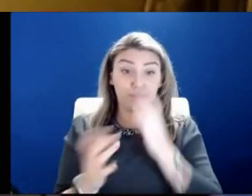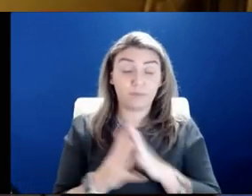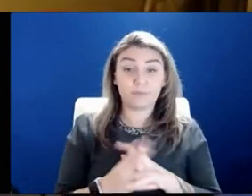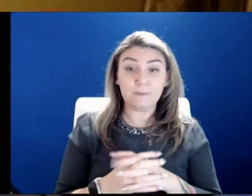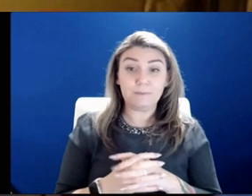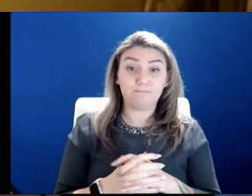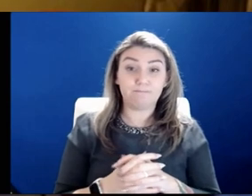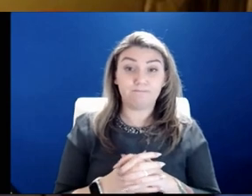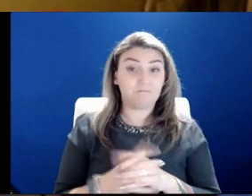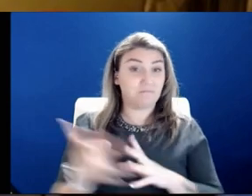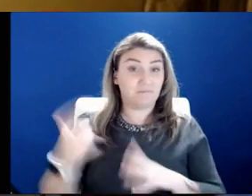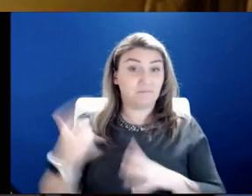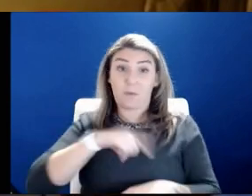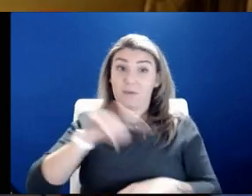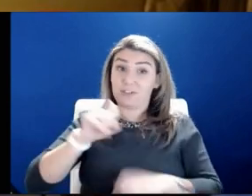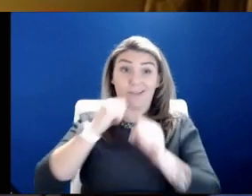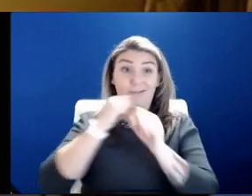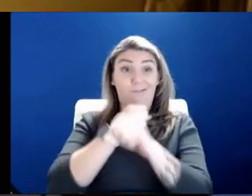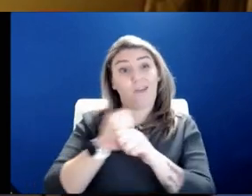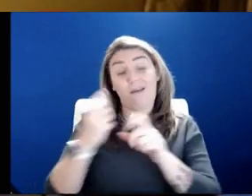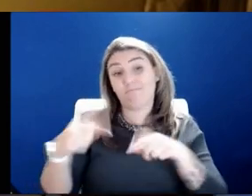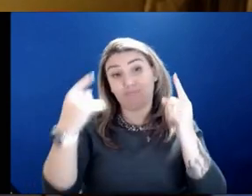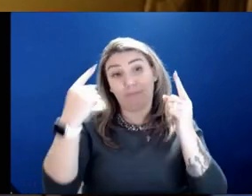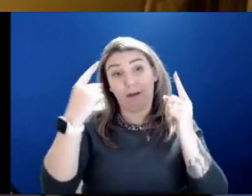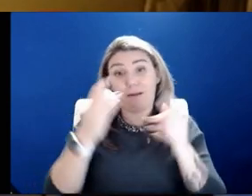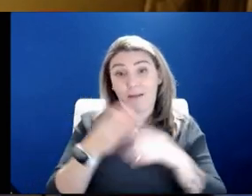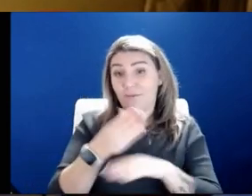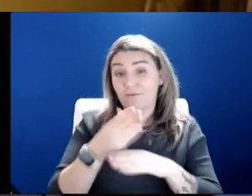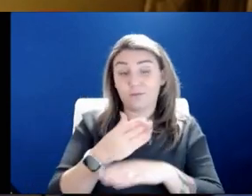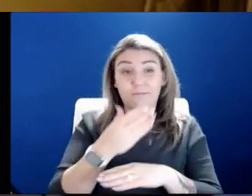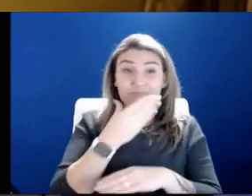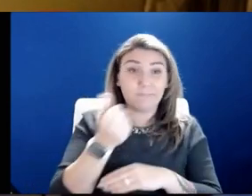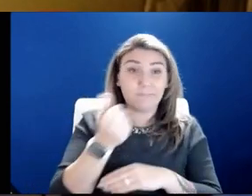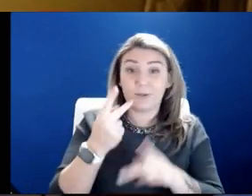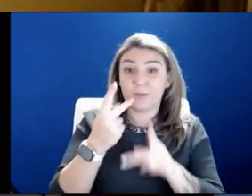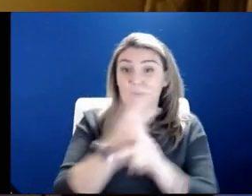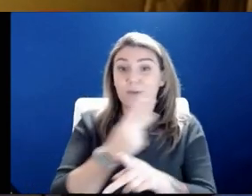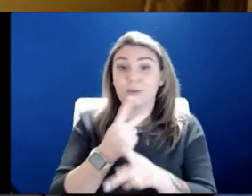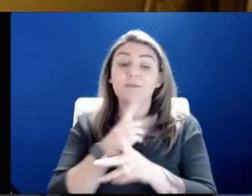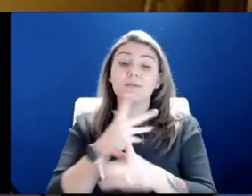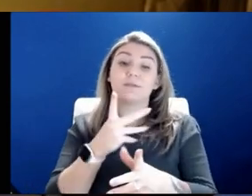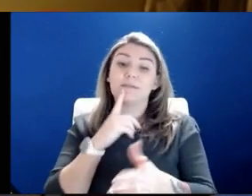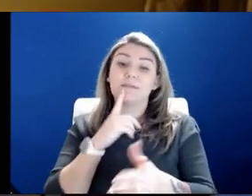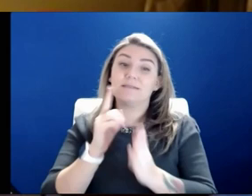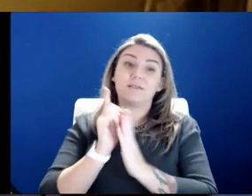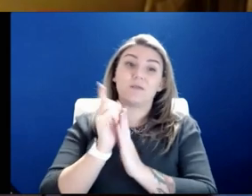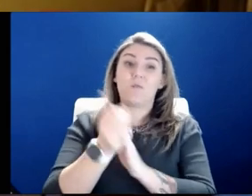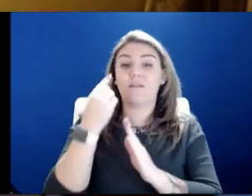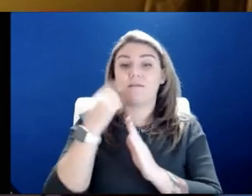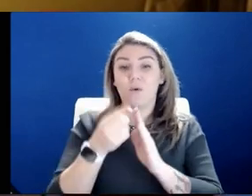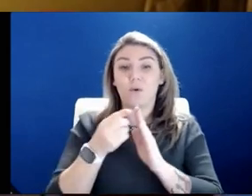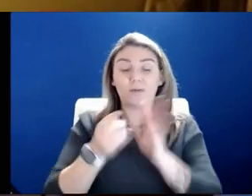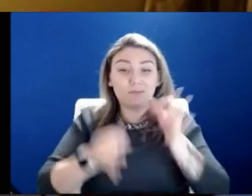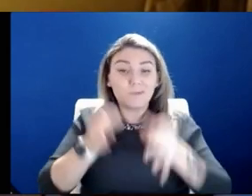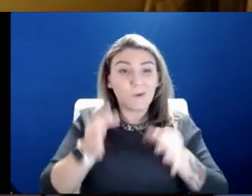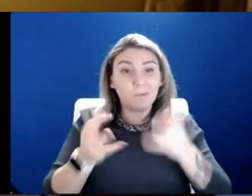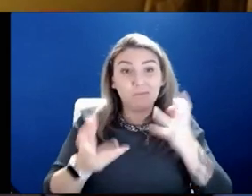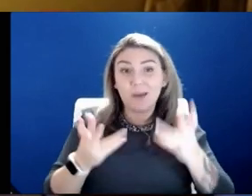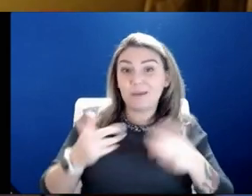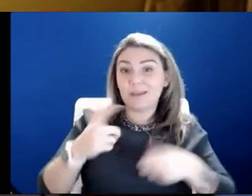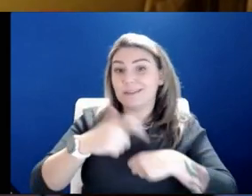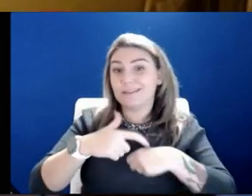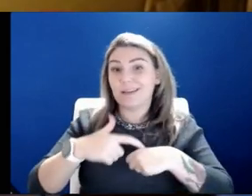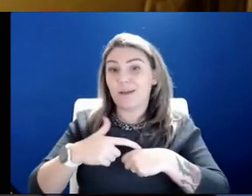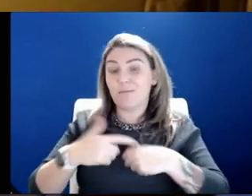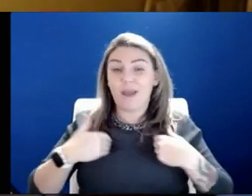just have to get in fights after it's all done. And for better or worse, it usually takes a little while for things to get through courts. And maybe by the time we have a hearing,